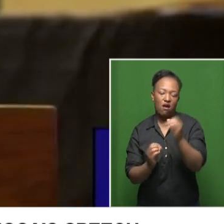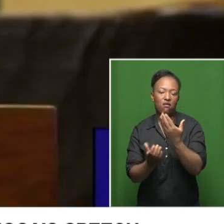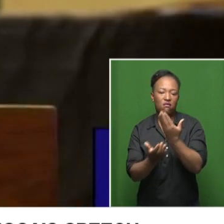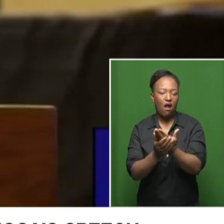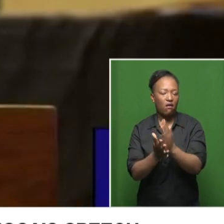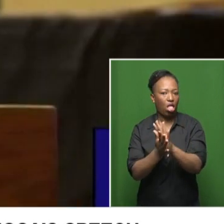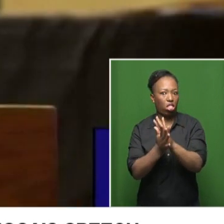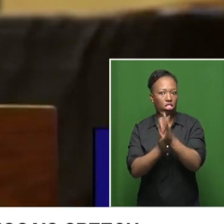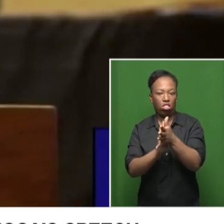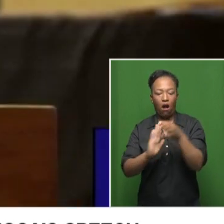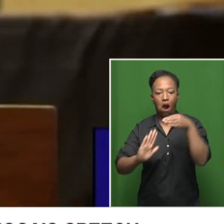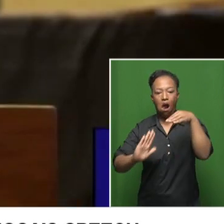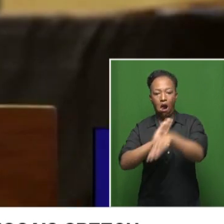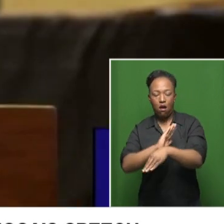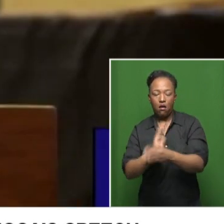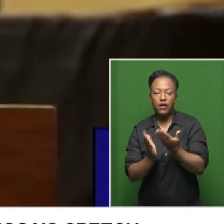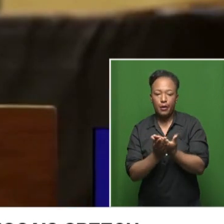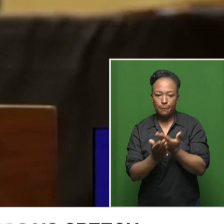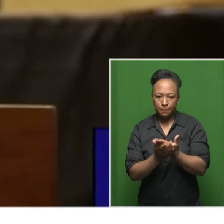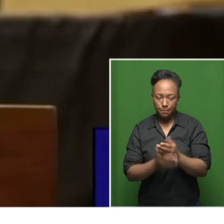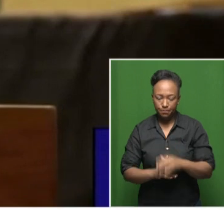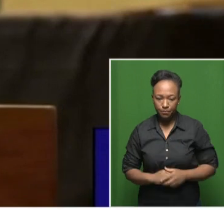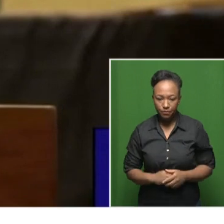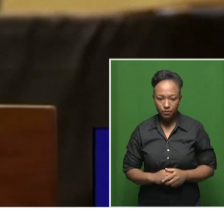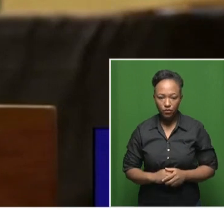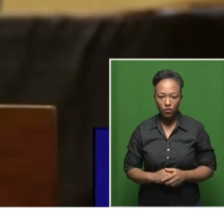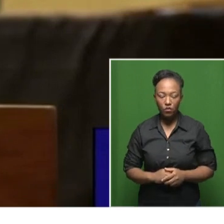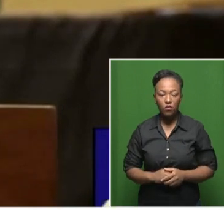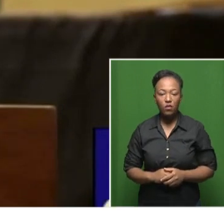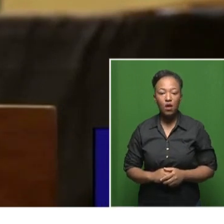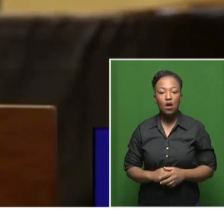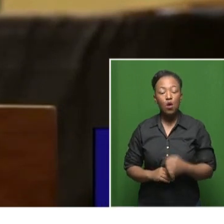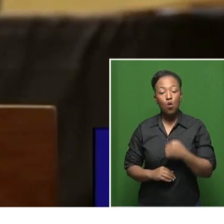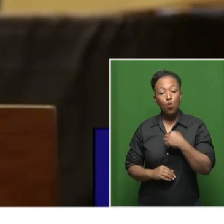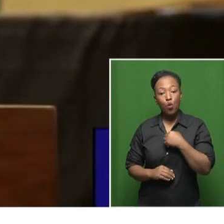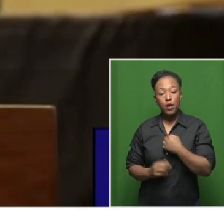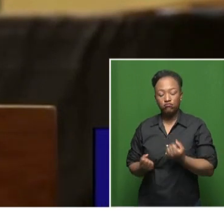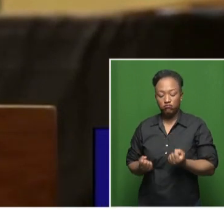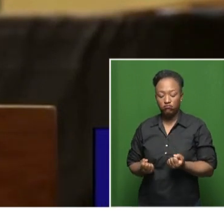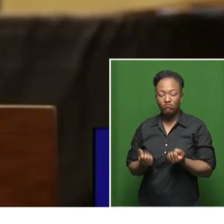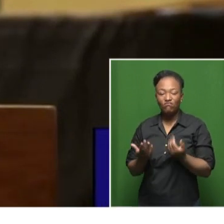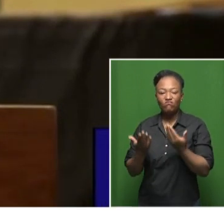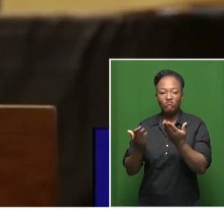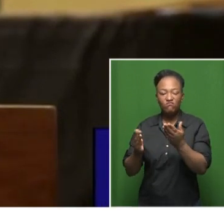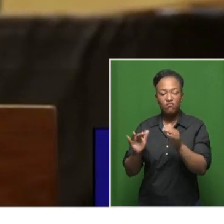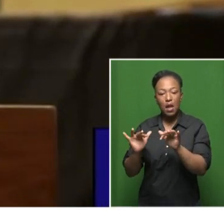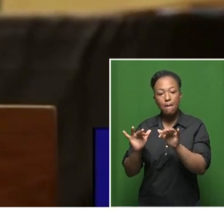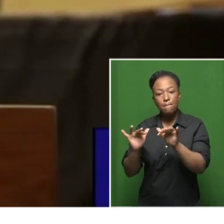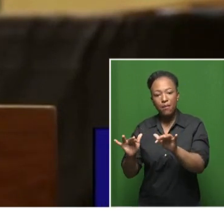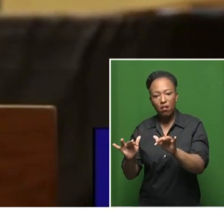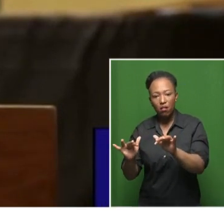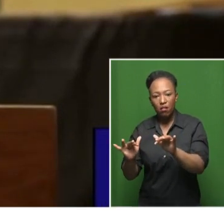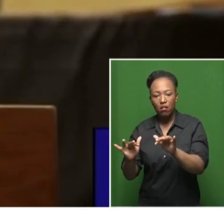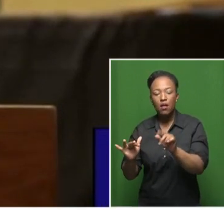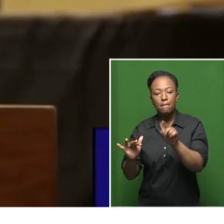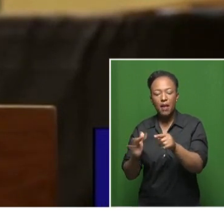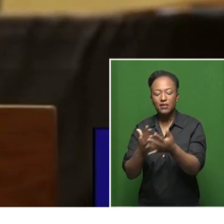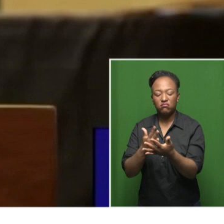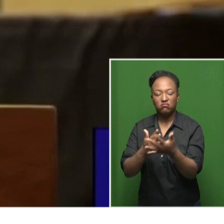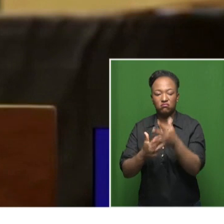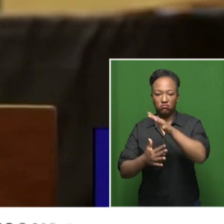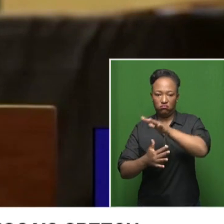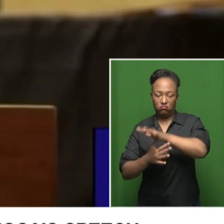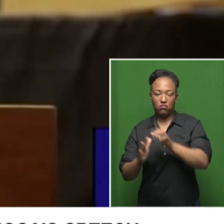Serving our people should be at the center of our actions during this fifth term of local government. It is our